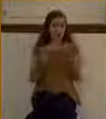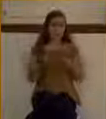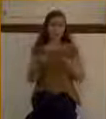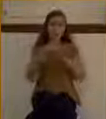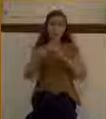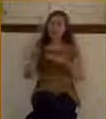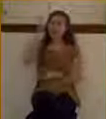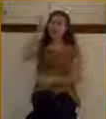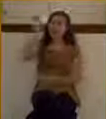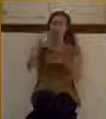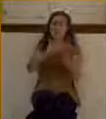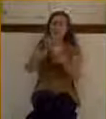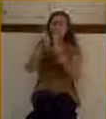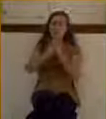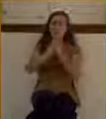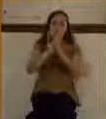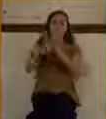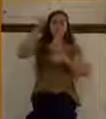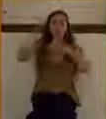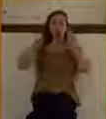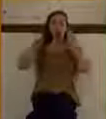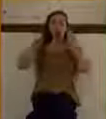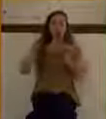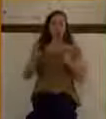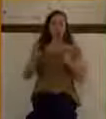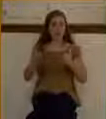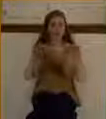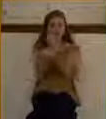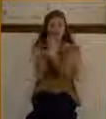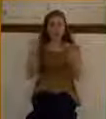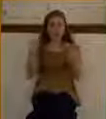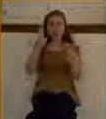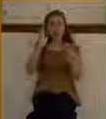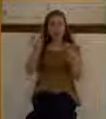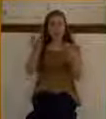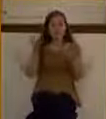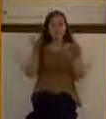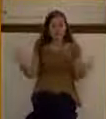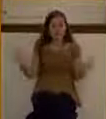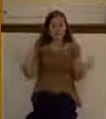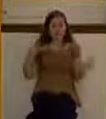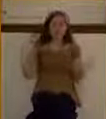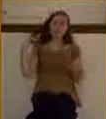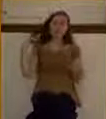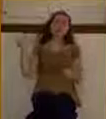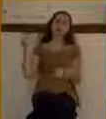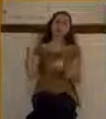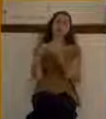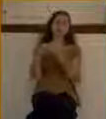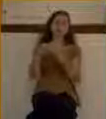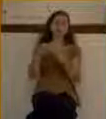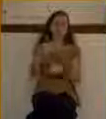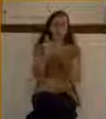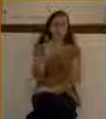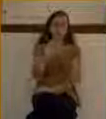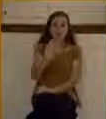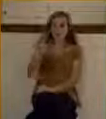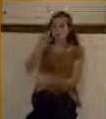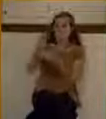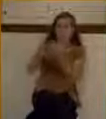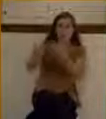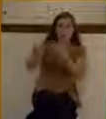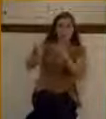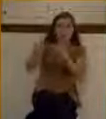salvation will be over. And so Bartimaeus sees his opportunity. He reaches out. He cries out.